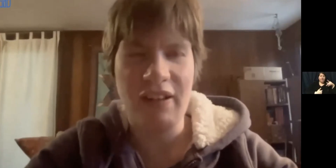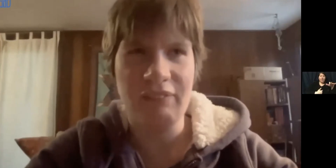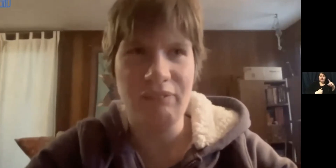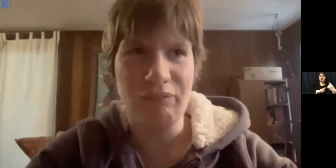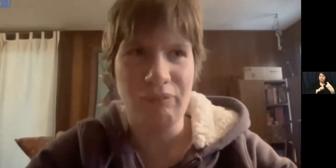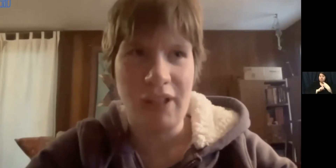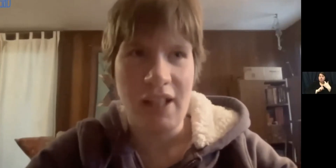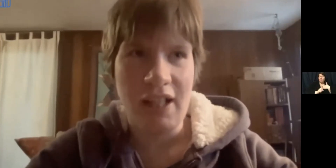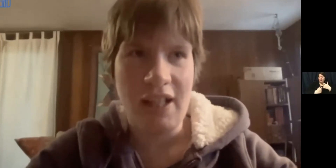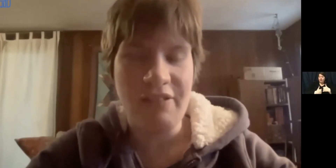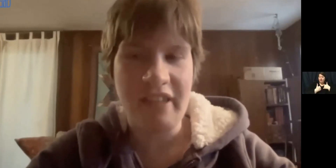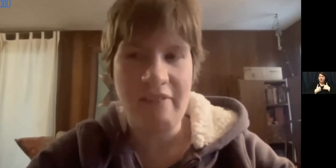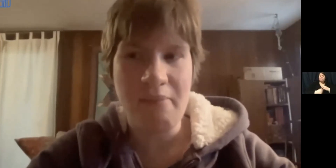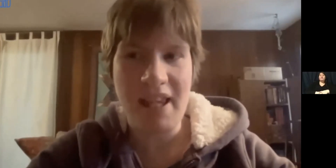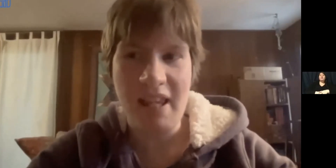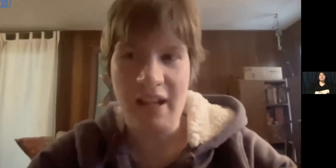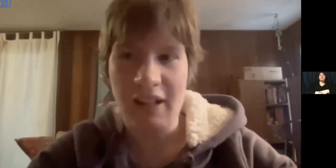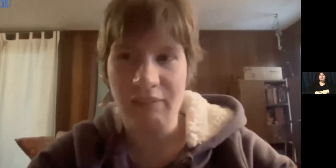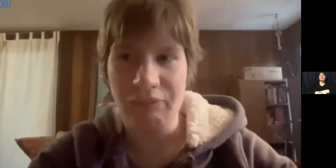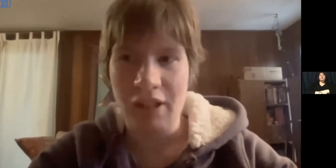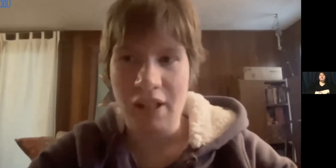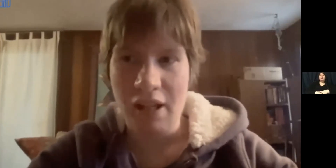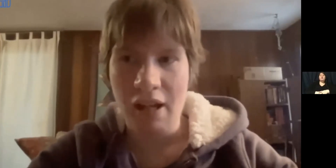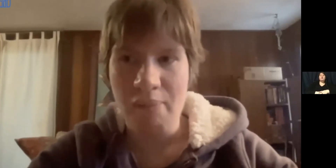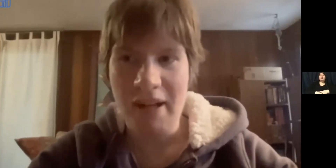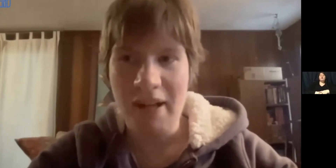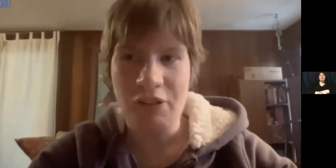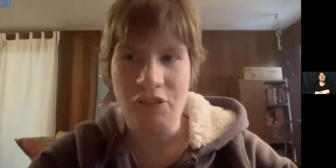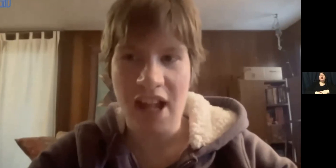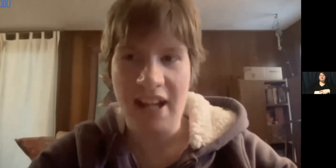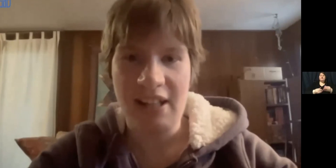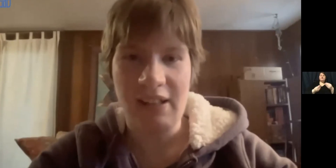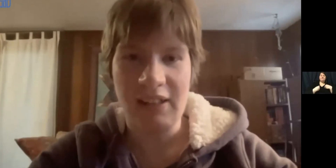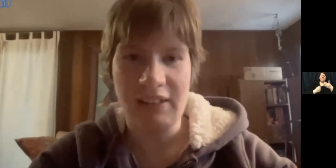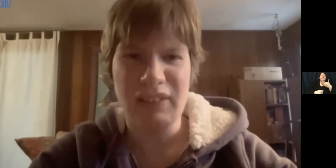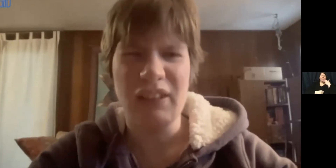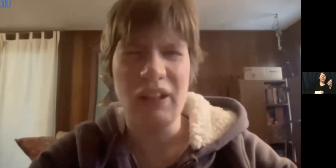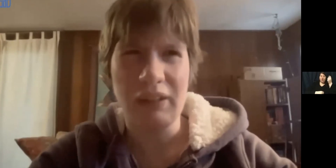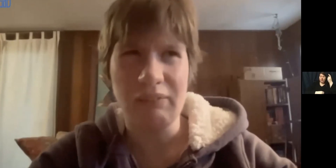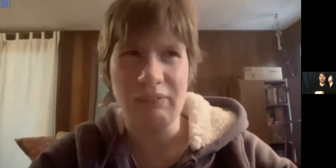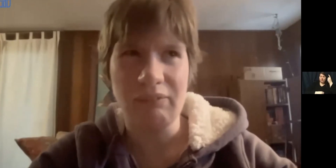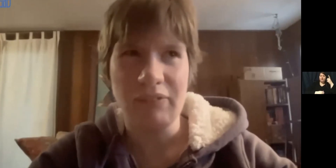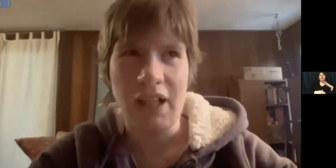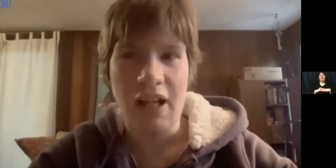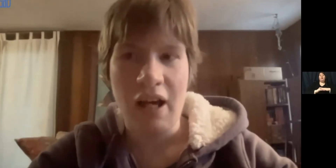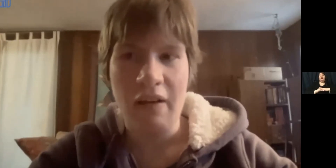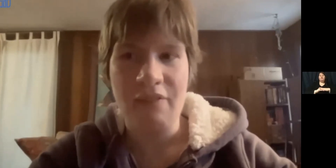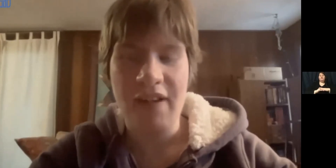is, um, it's given me, um, a better understanding on, um,